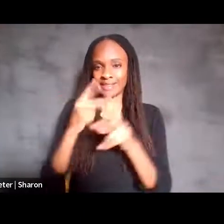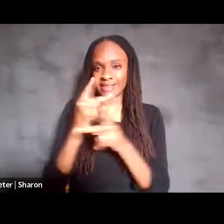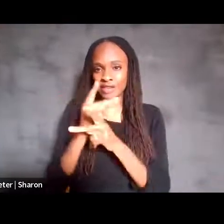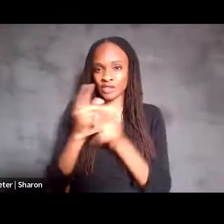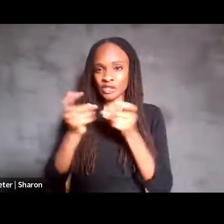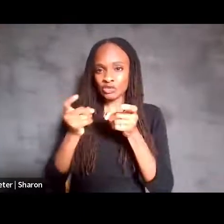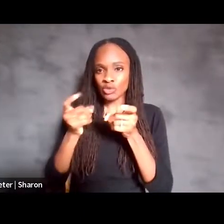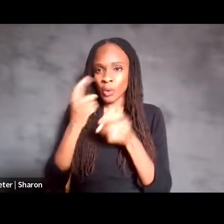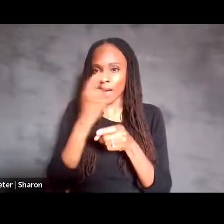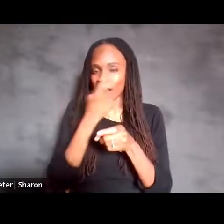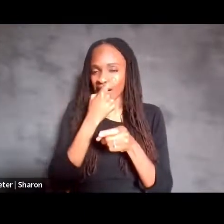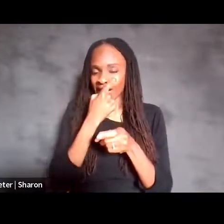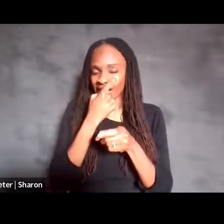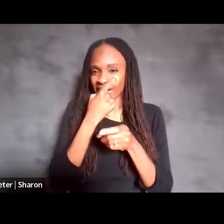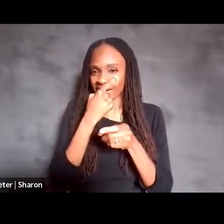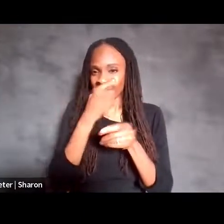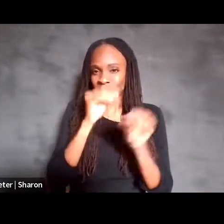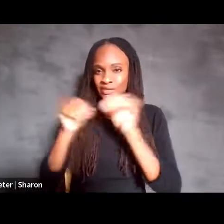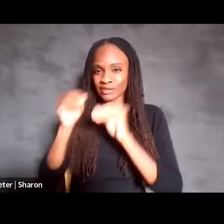gaze tracking system.